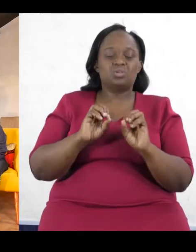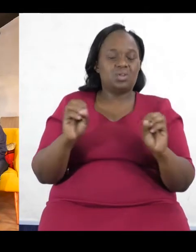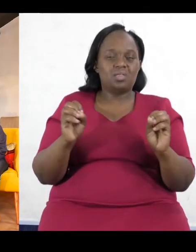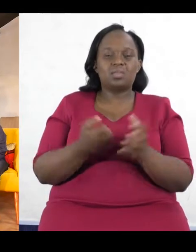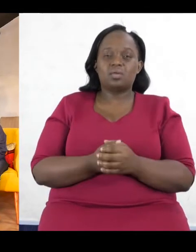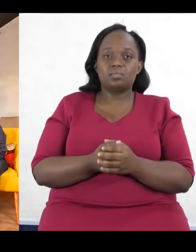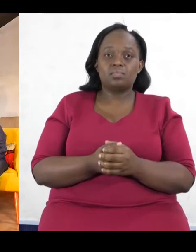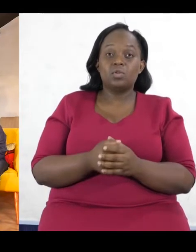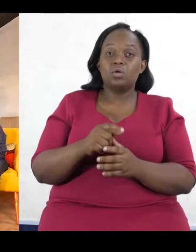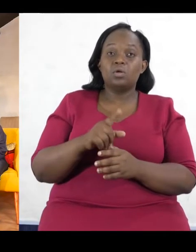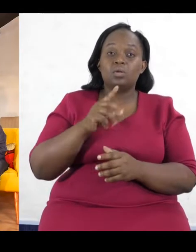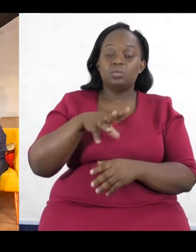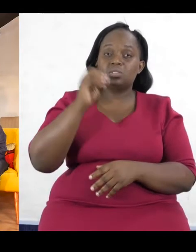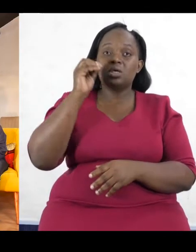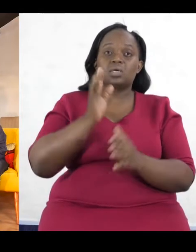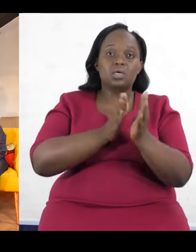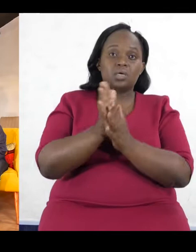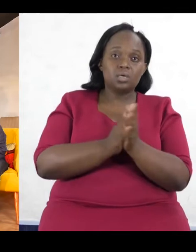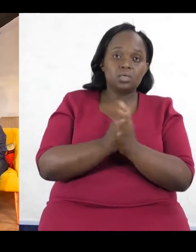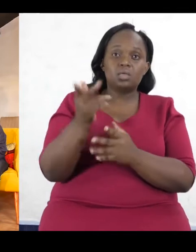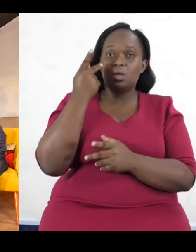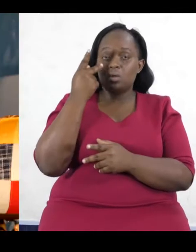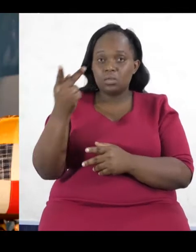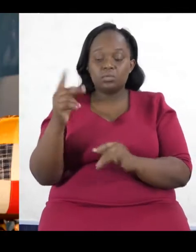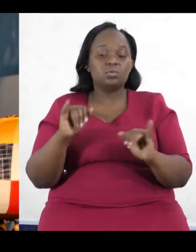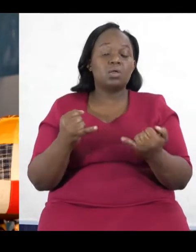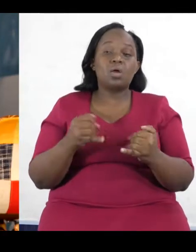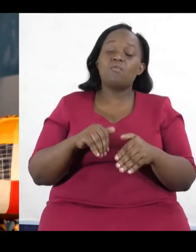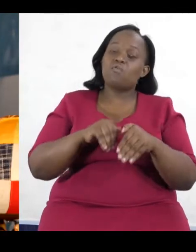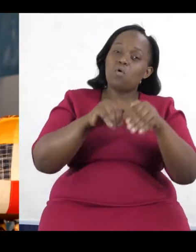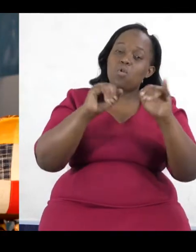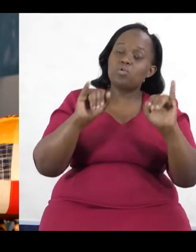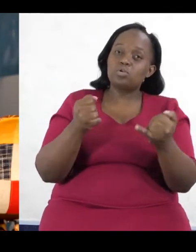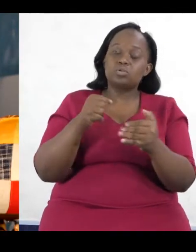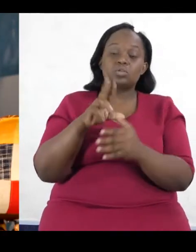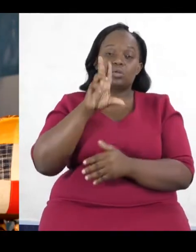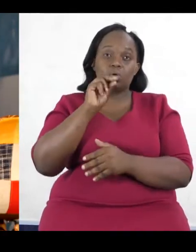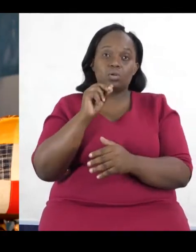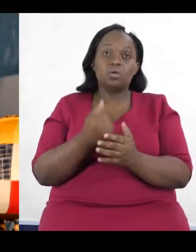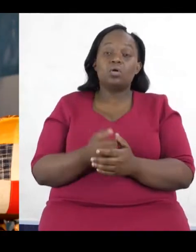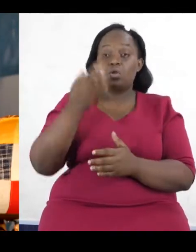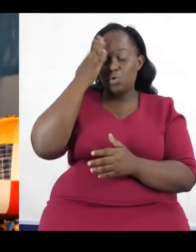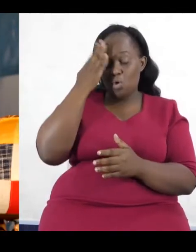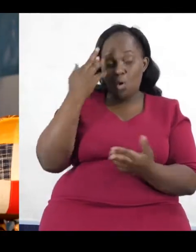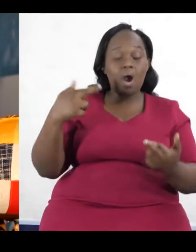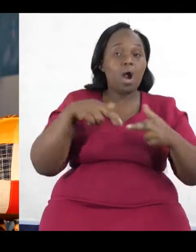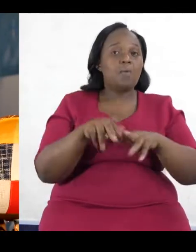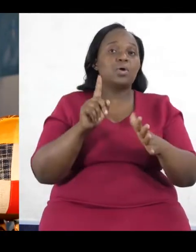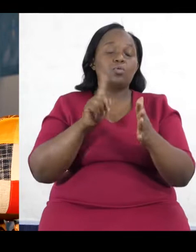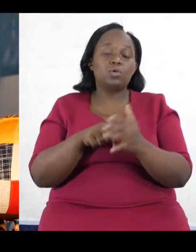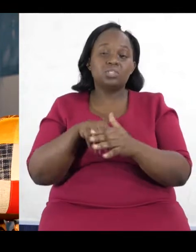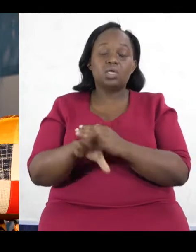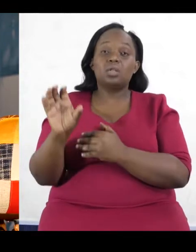staying away doesn't change the situation. It doesn't at all. So, take interest. Watch the news. Follow the news on Twitter.